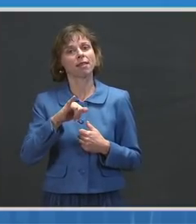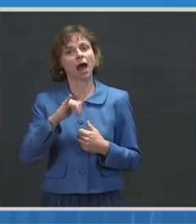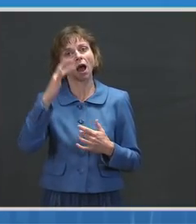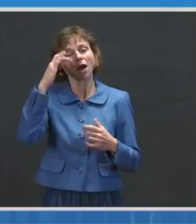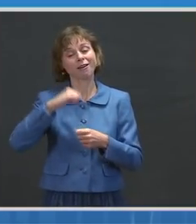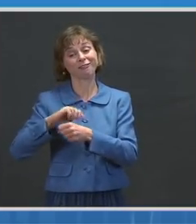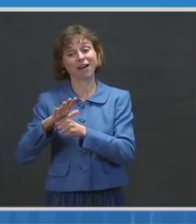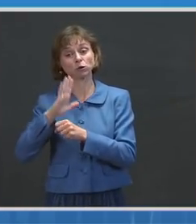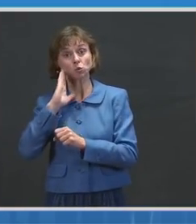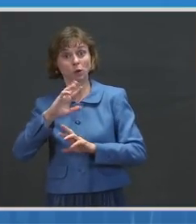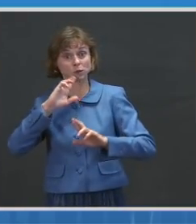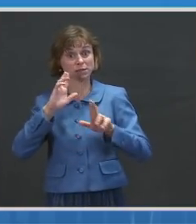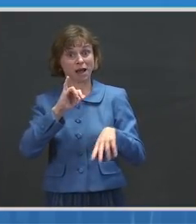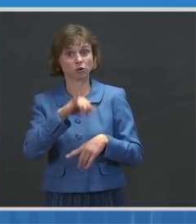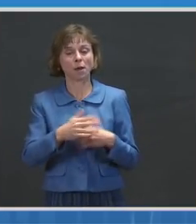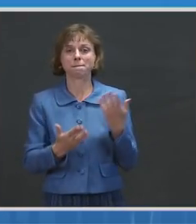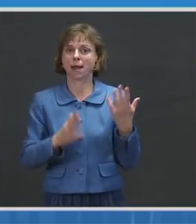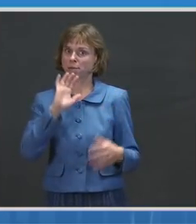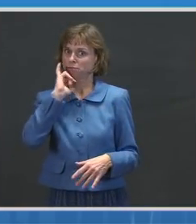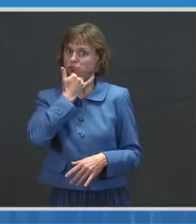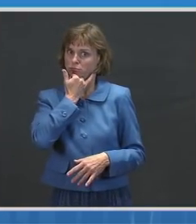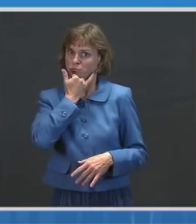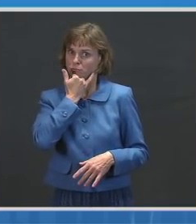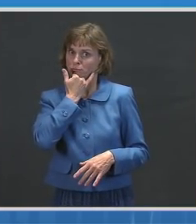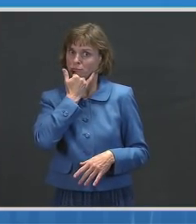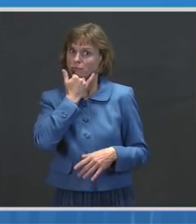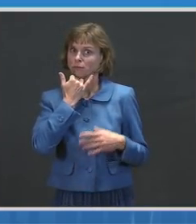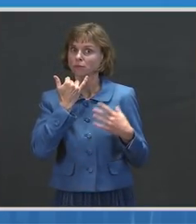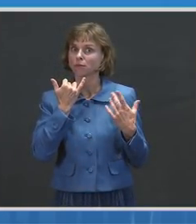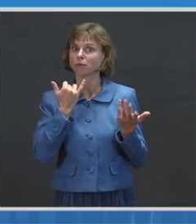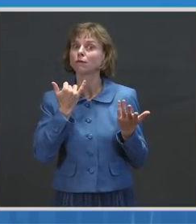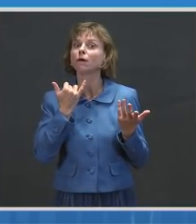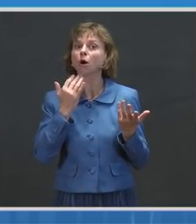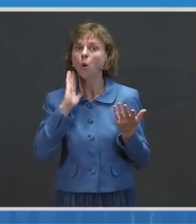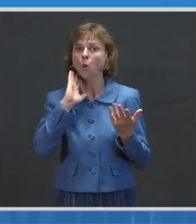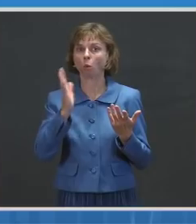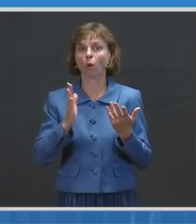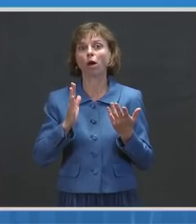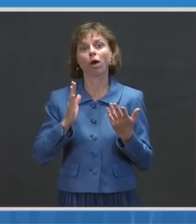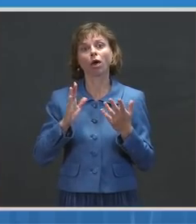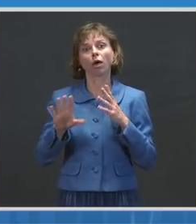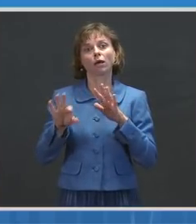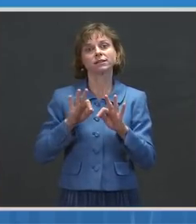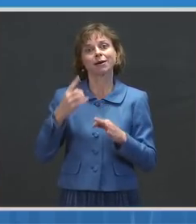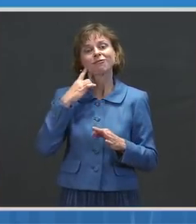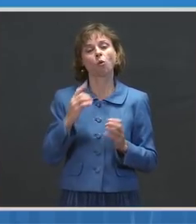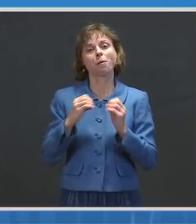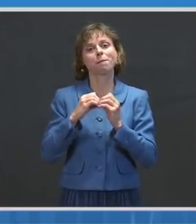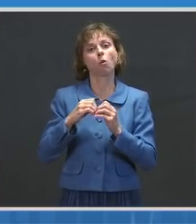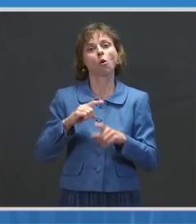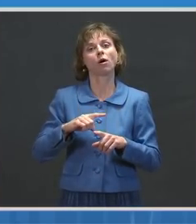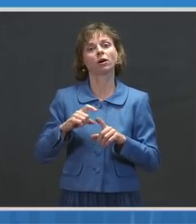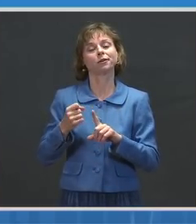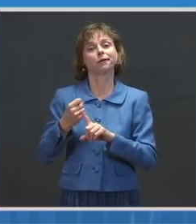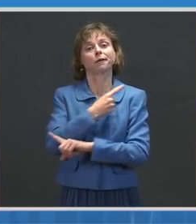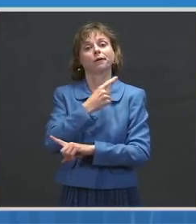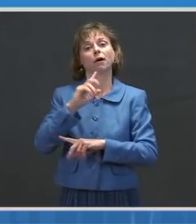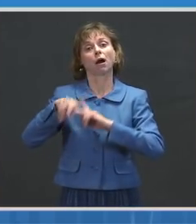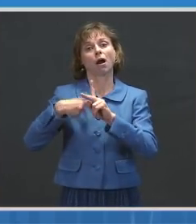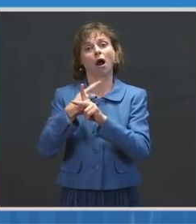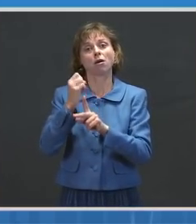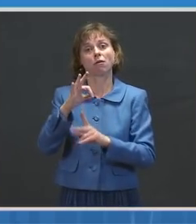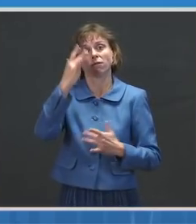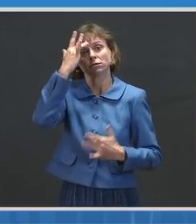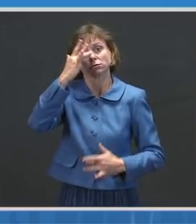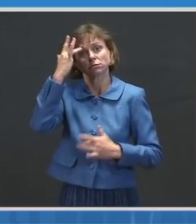could actually be inadvertently selecting for more mutants by a suboptimum response. So for that reason, we